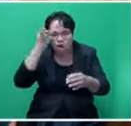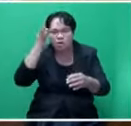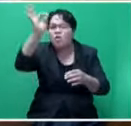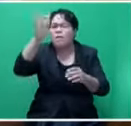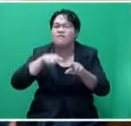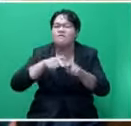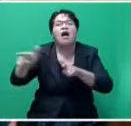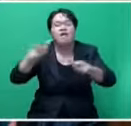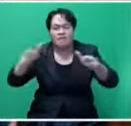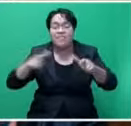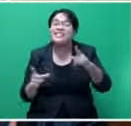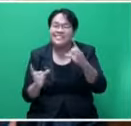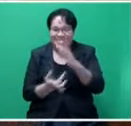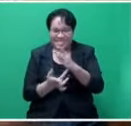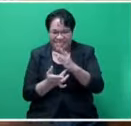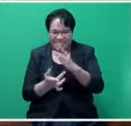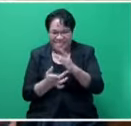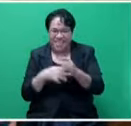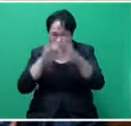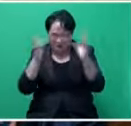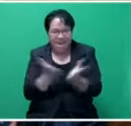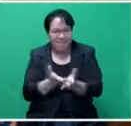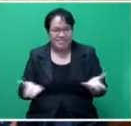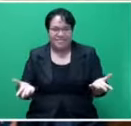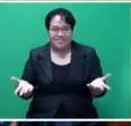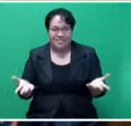That's a digital platform. The world has gone digital. They still have interest you.